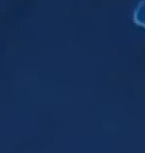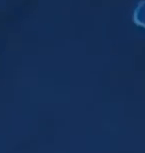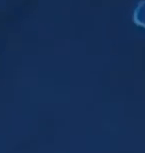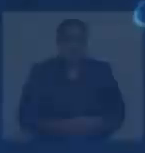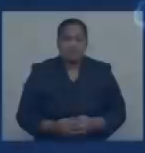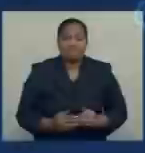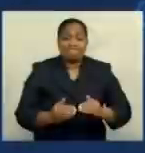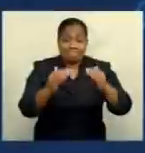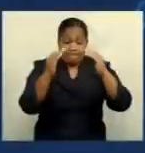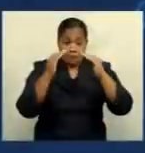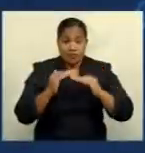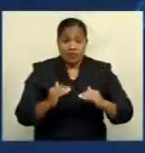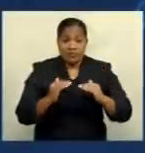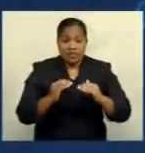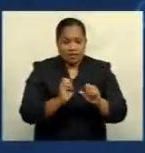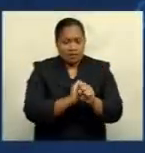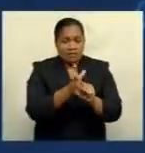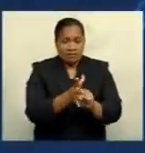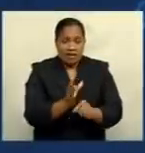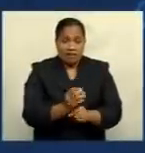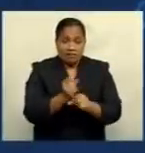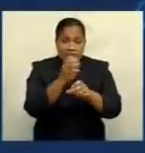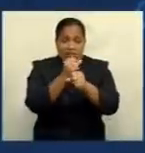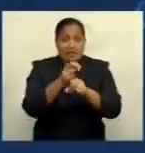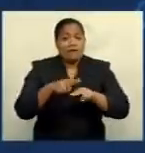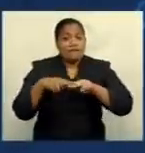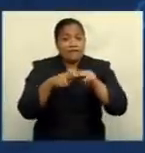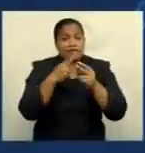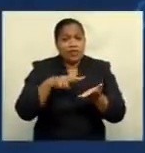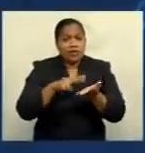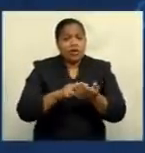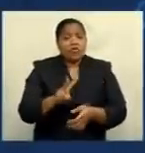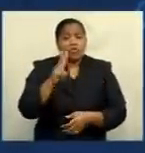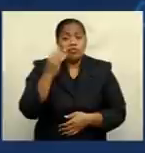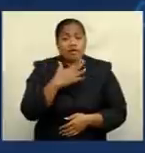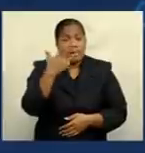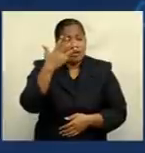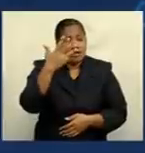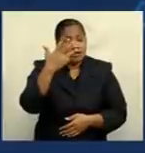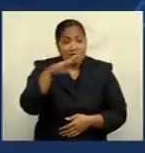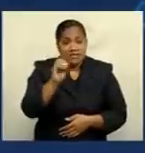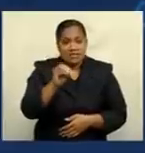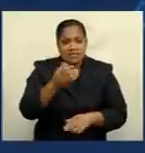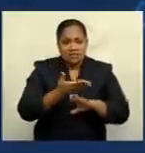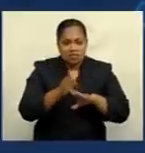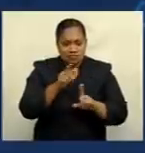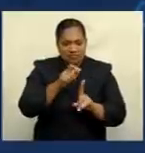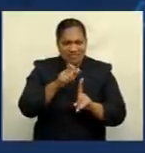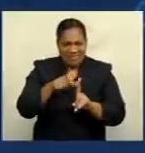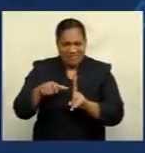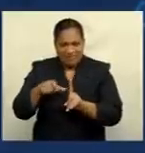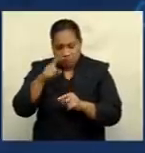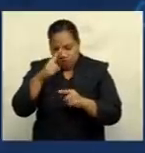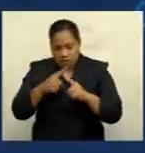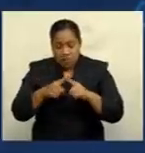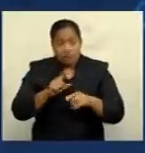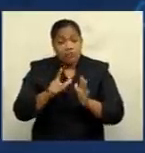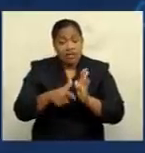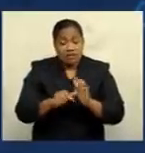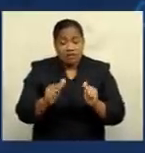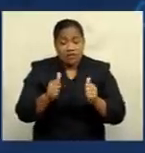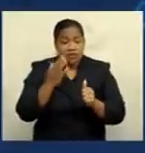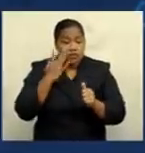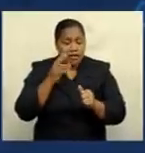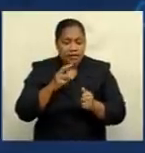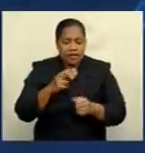And to tonight's COVID-19 update, Fiji recorded 290 new COVID-19 infections for the period ending 8 a.m.